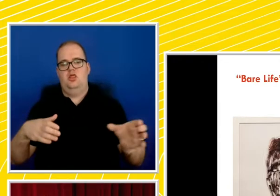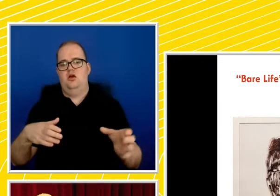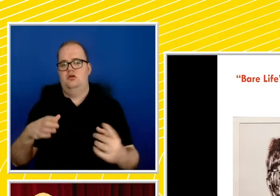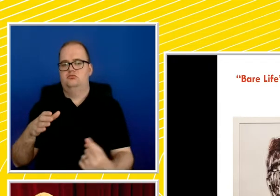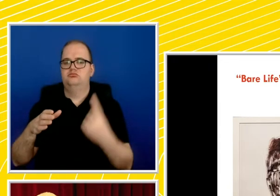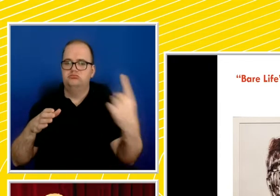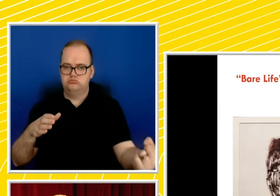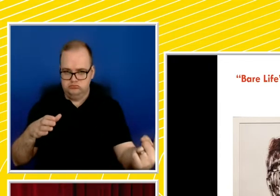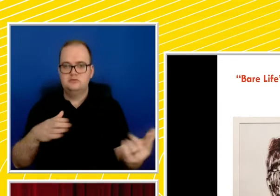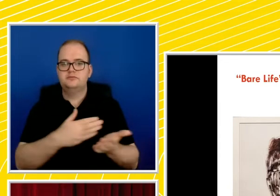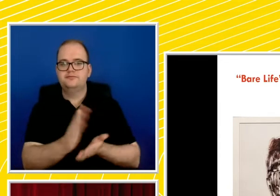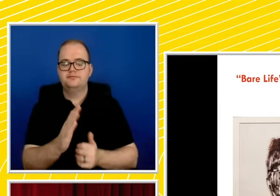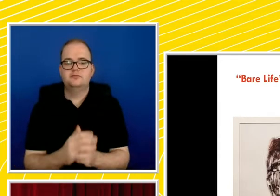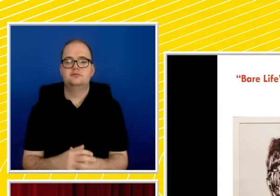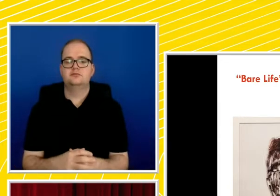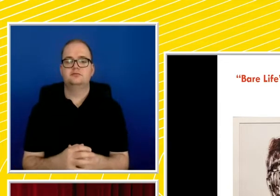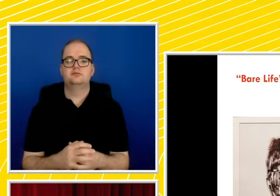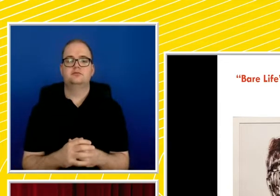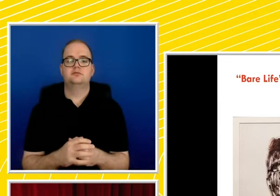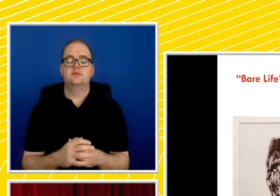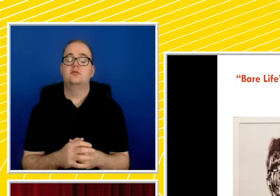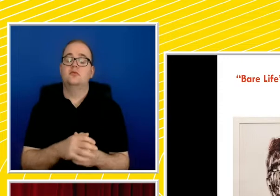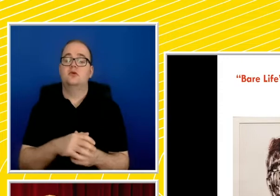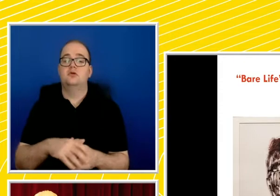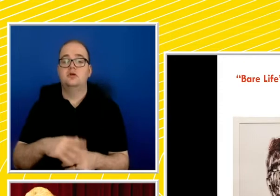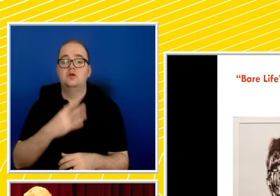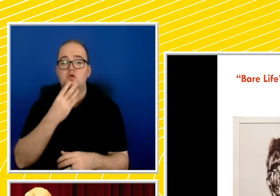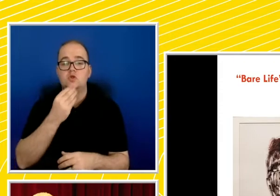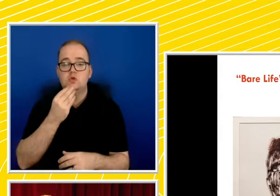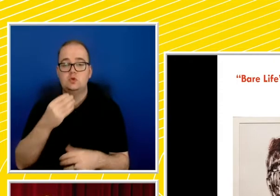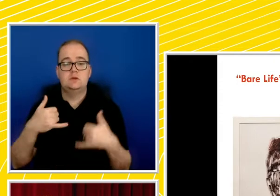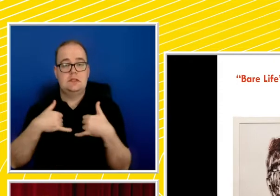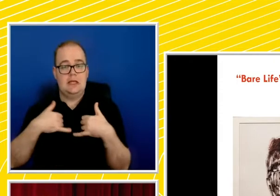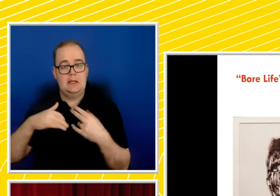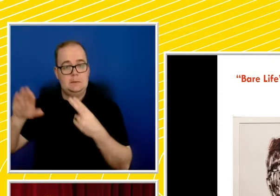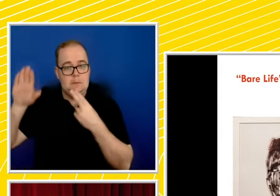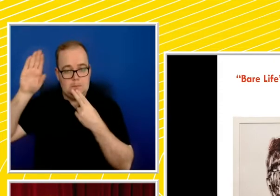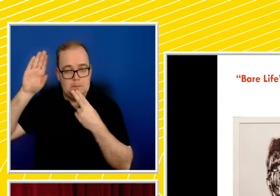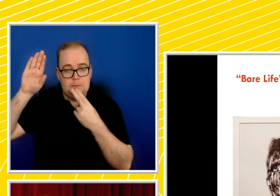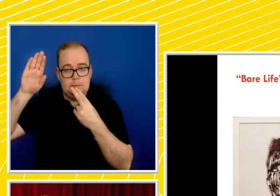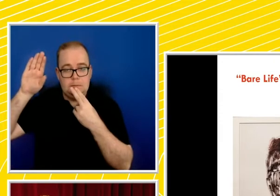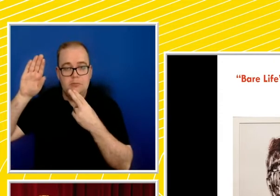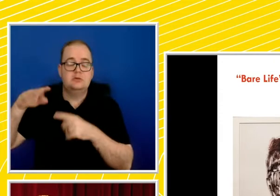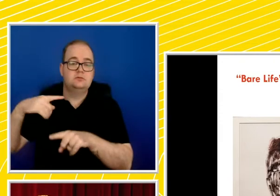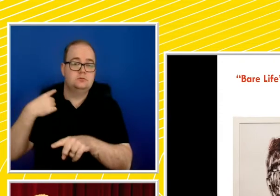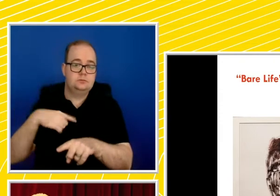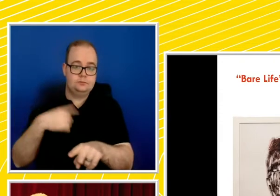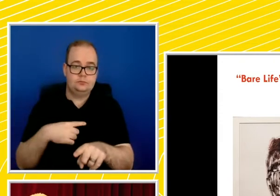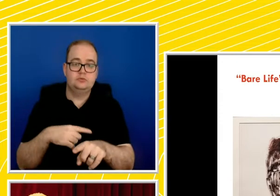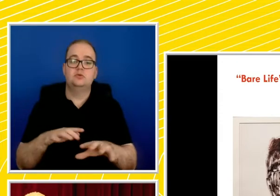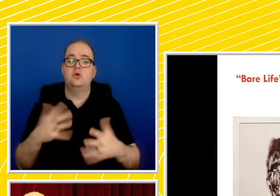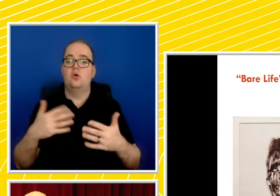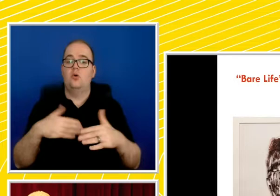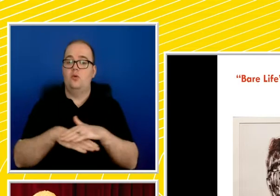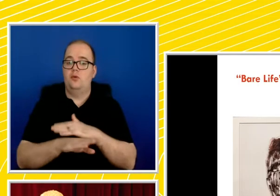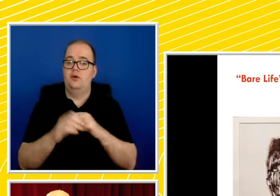The Musulmana of the concentration camp, the diseased and starved figures of Polish ghettos, or the inmates of starvation houses in